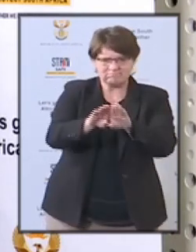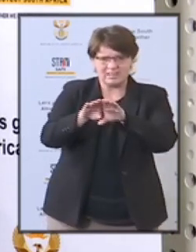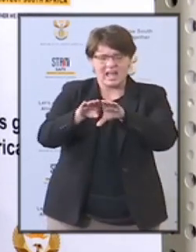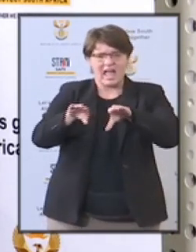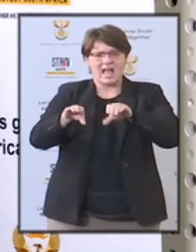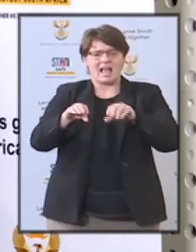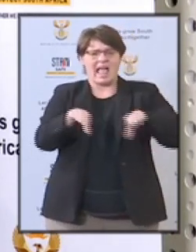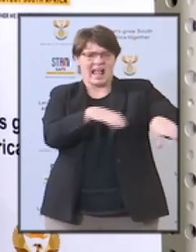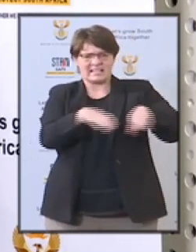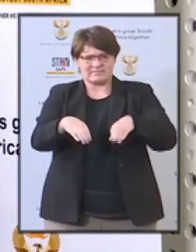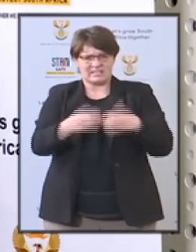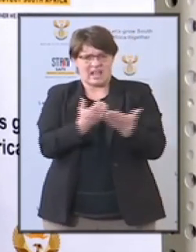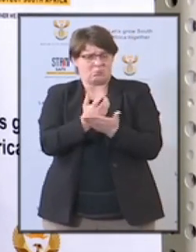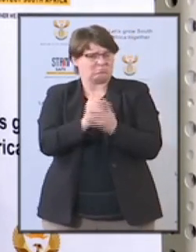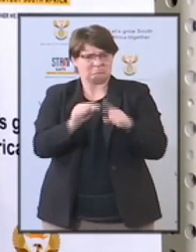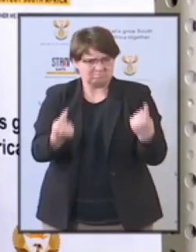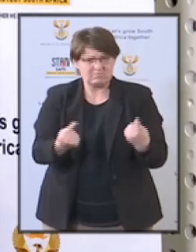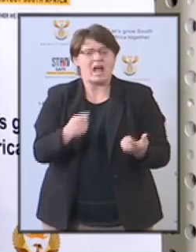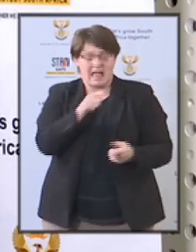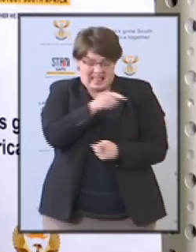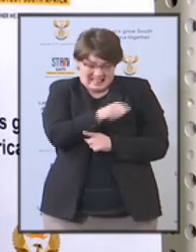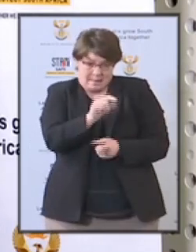during the national lockdown.